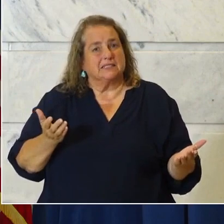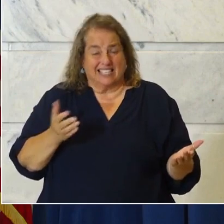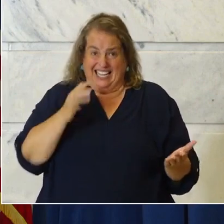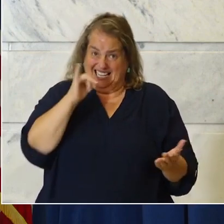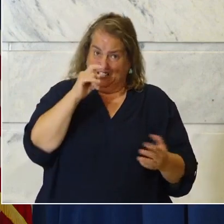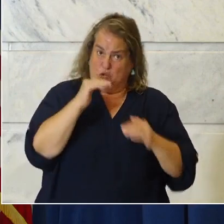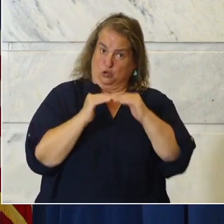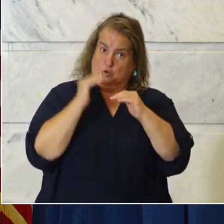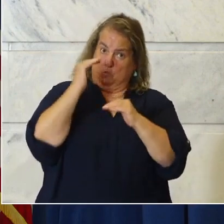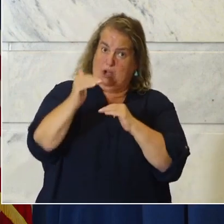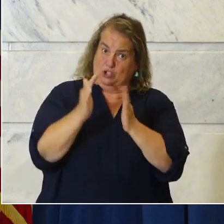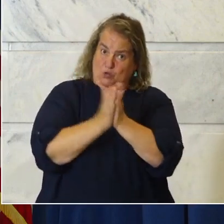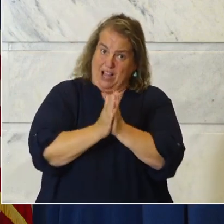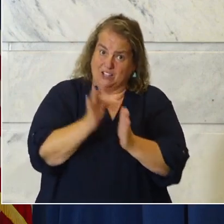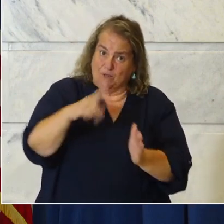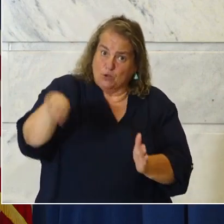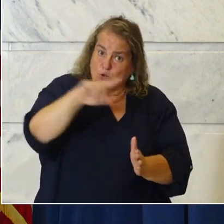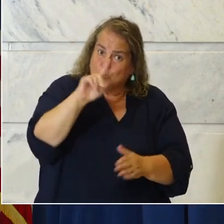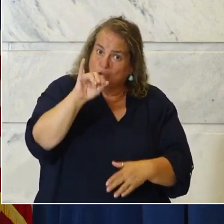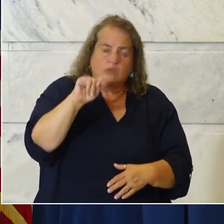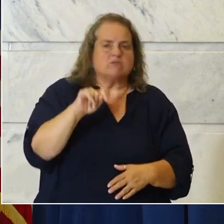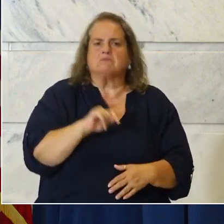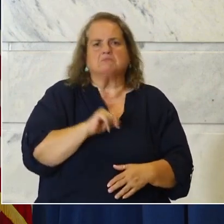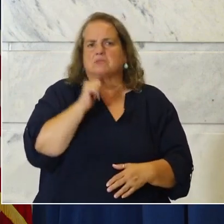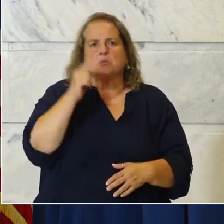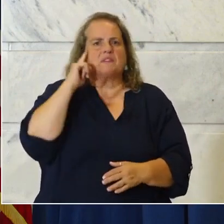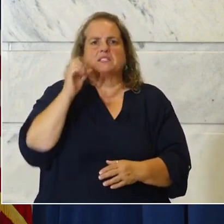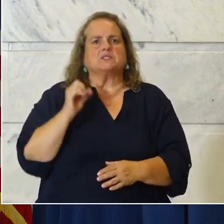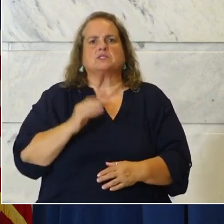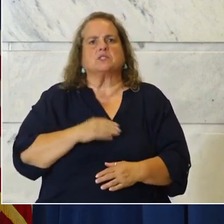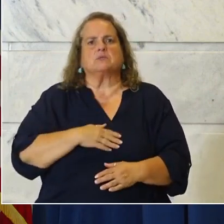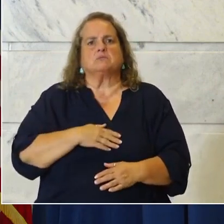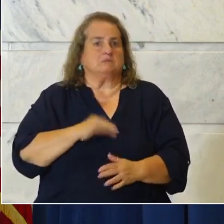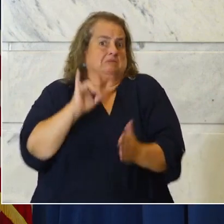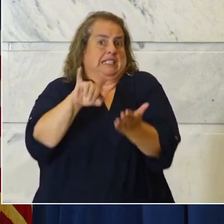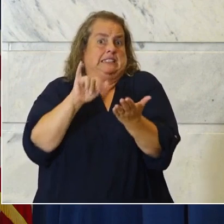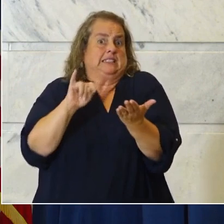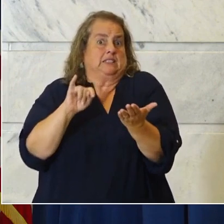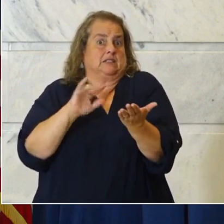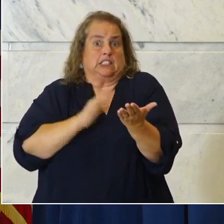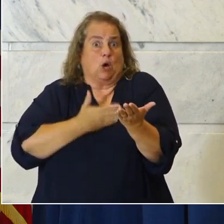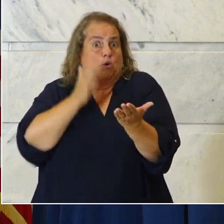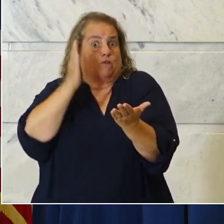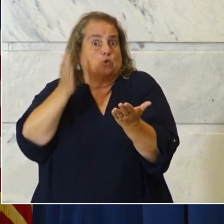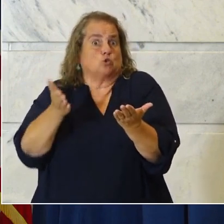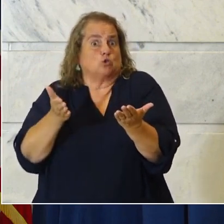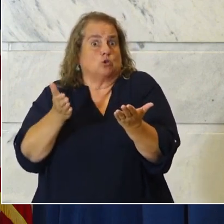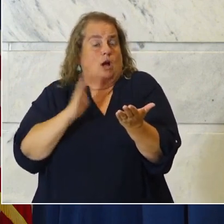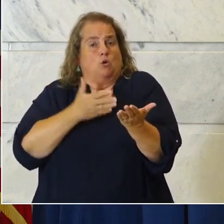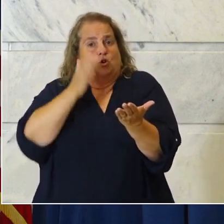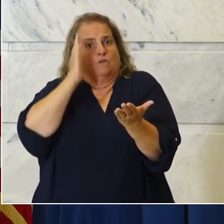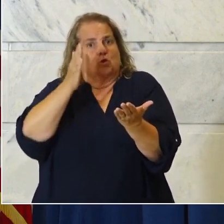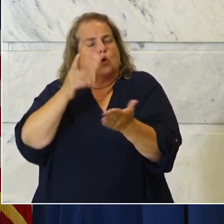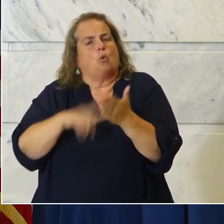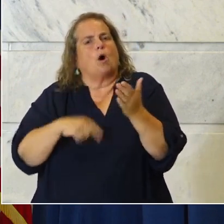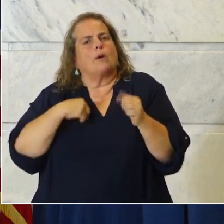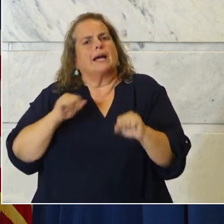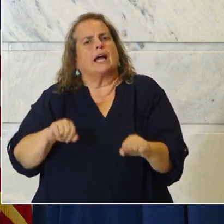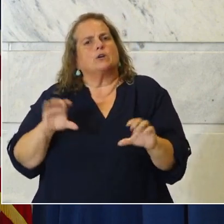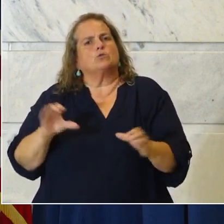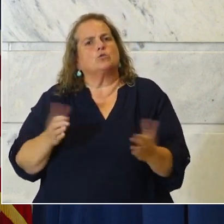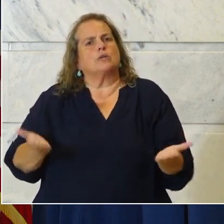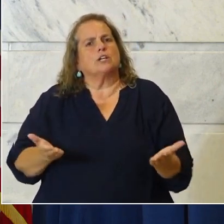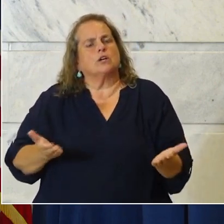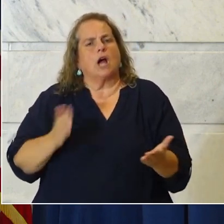ask? I don't think so. So that's it. Our future, our future and what we can do in this state, how our economy